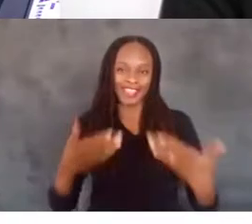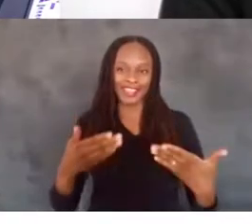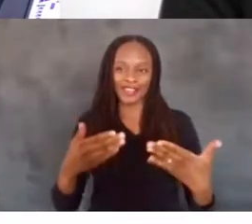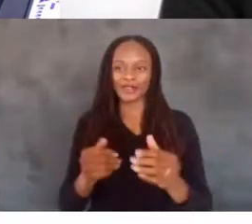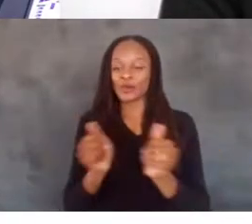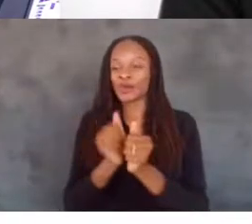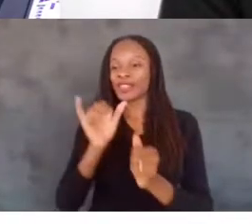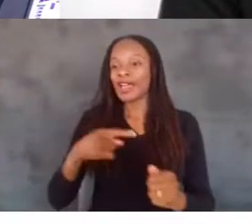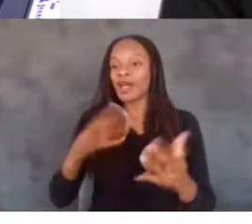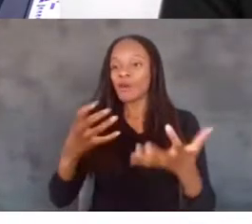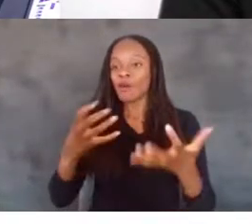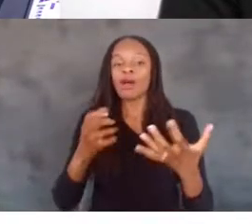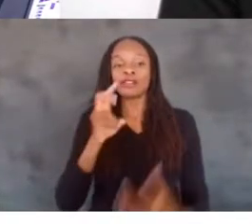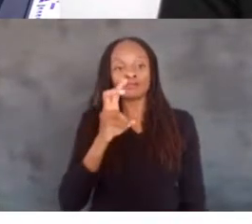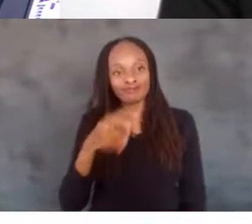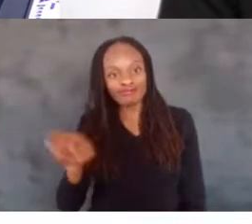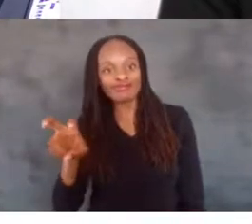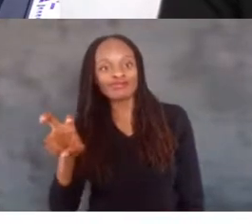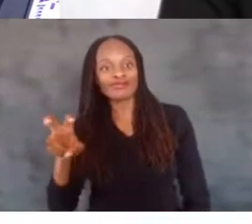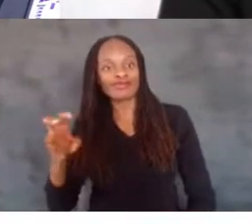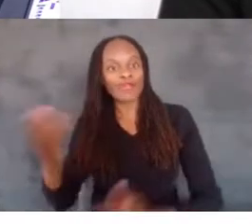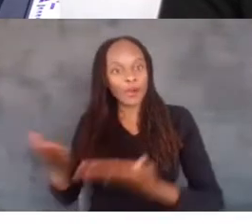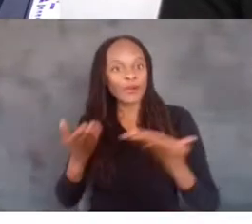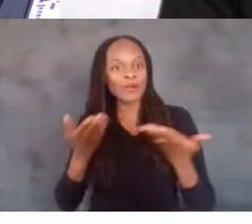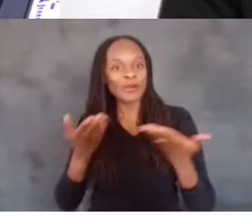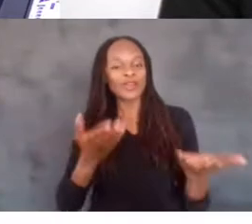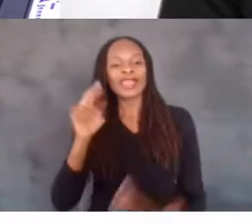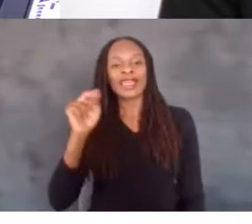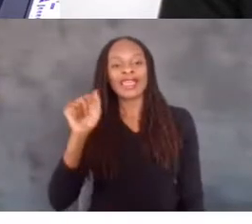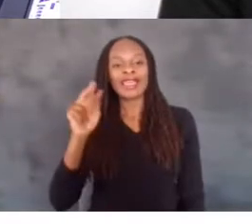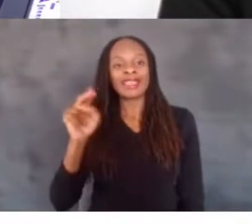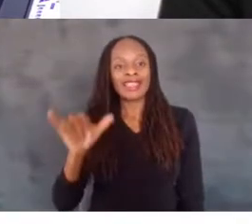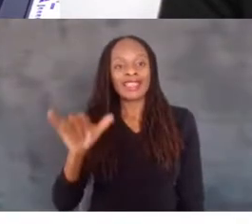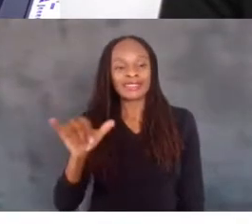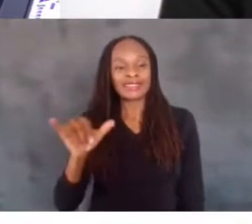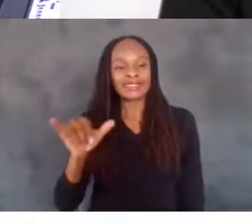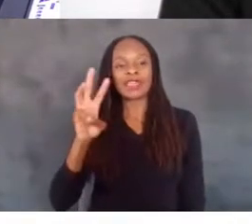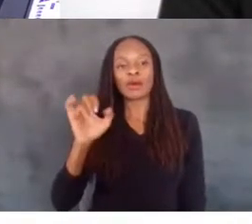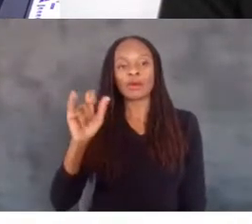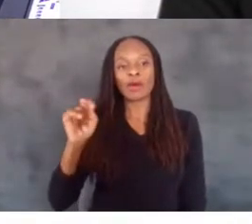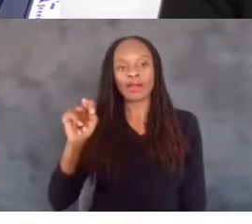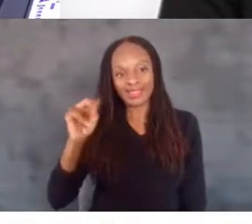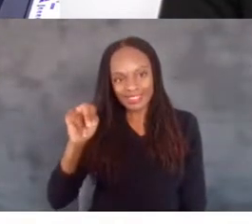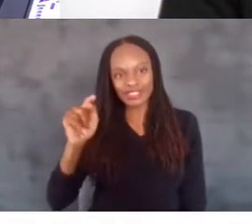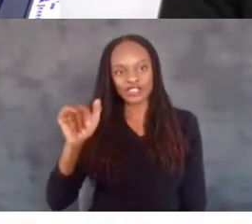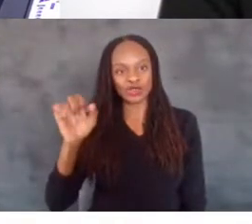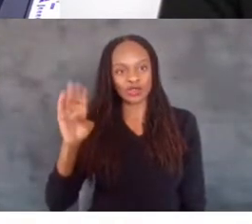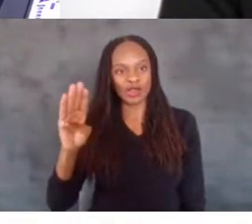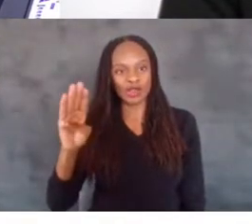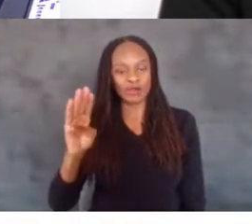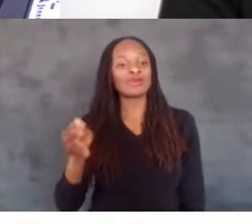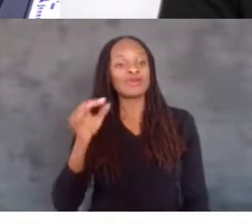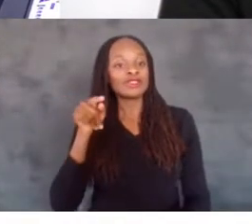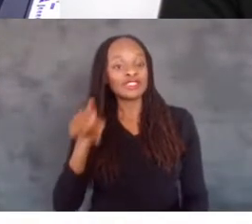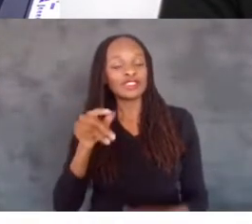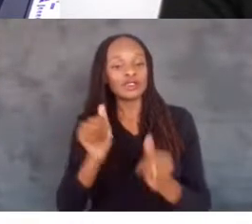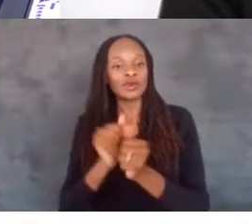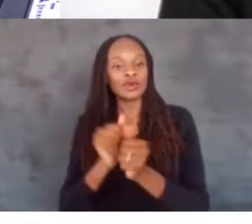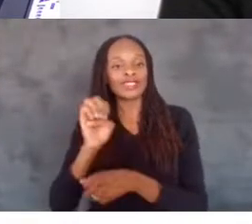that, I'd like to move on and bring over Nancy Weintraub, the Chief Advancement Officer for Easter Seals, South